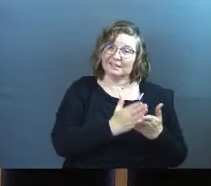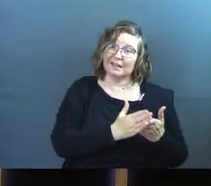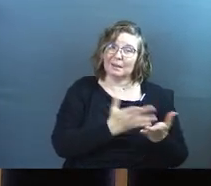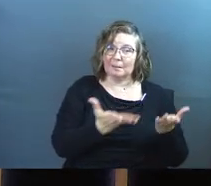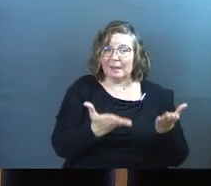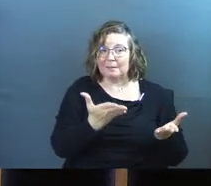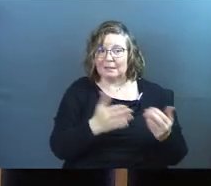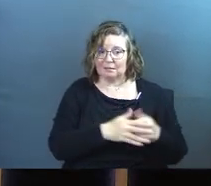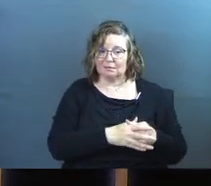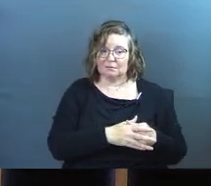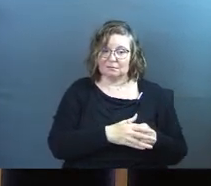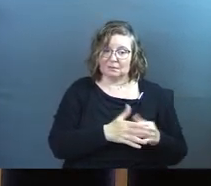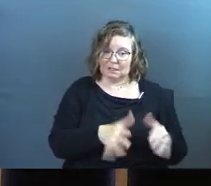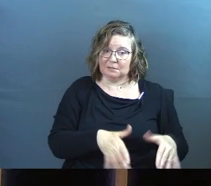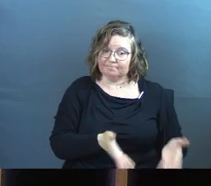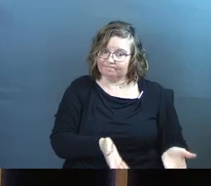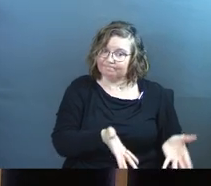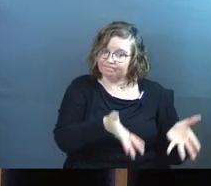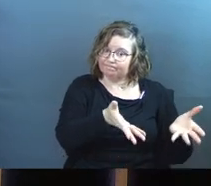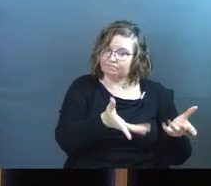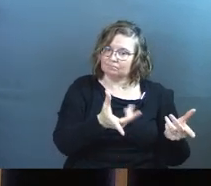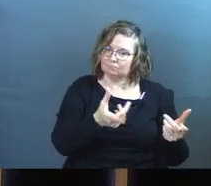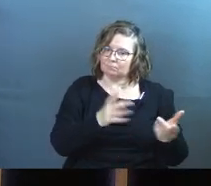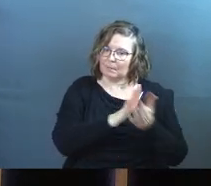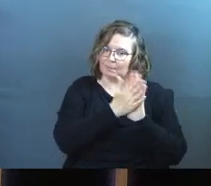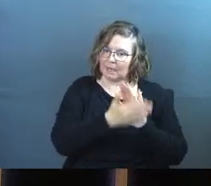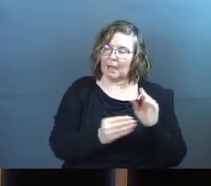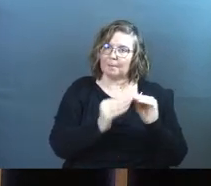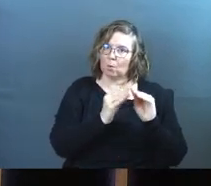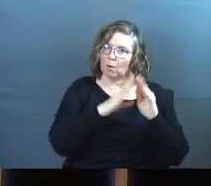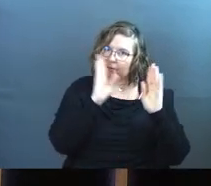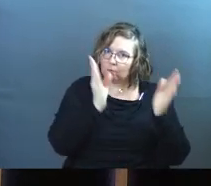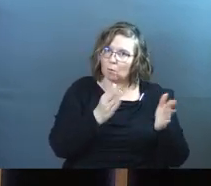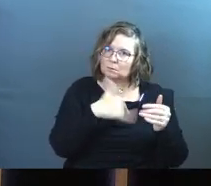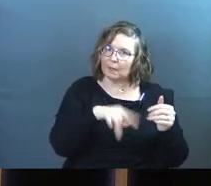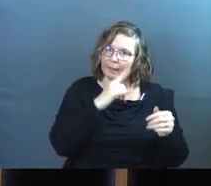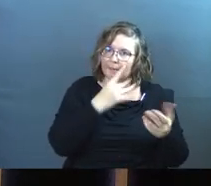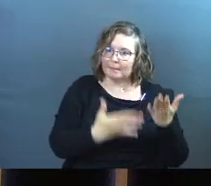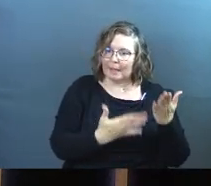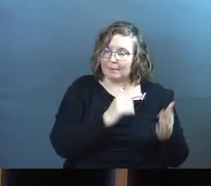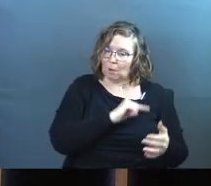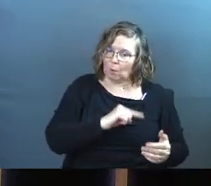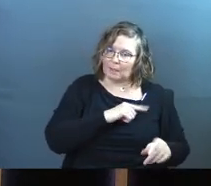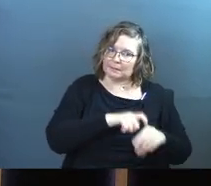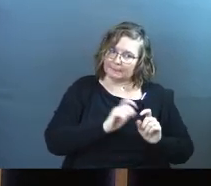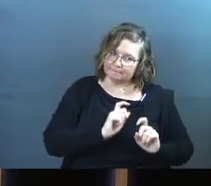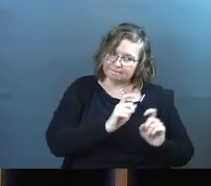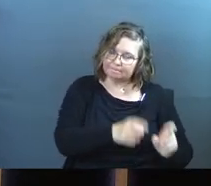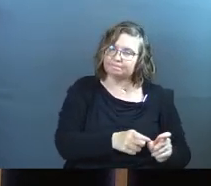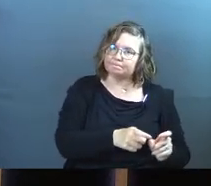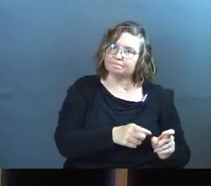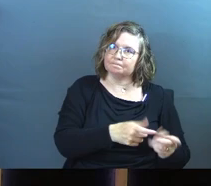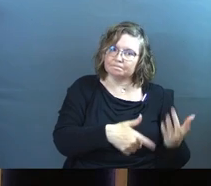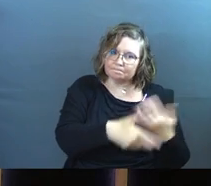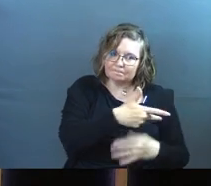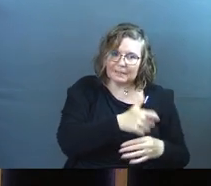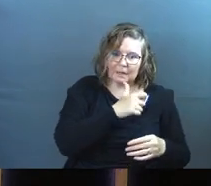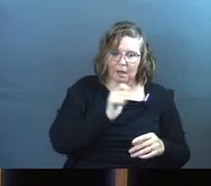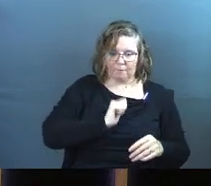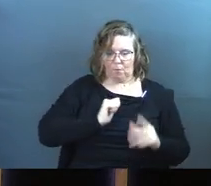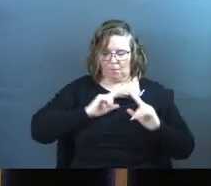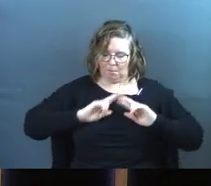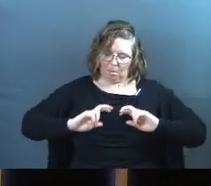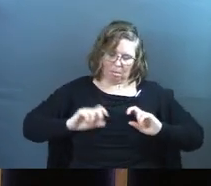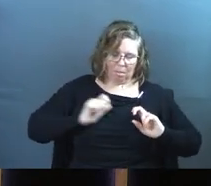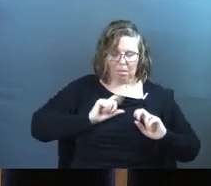like, hey, maybe step up a bit and maybe be a little more self-sacrificing and give some quality time and be not about yourself but